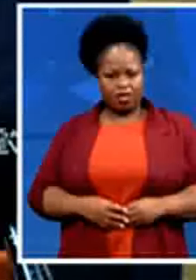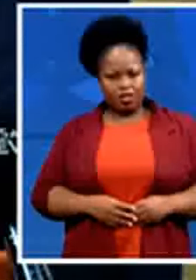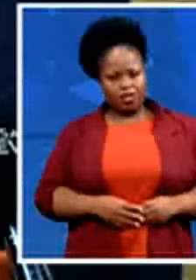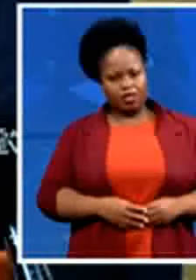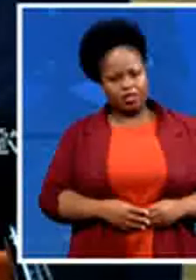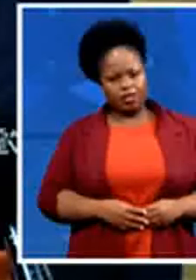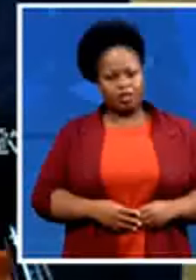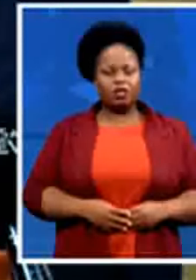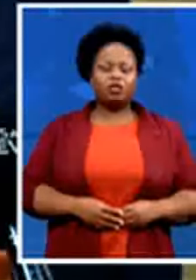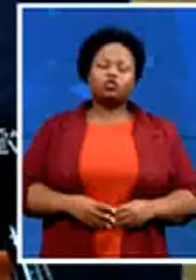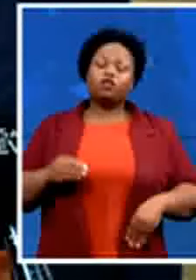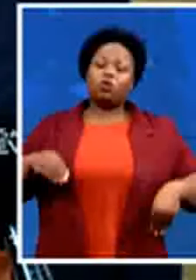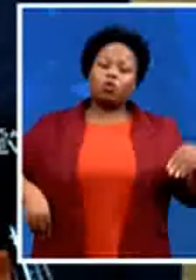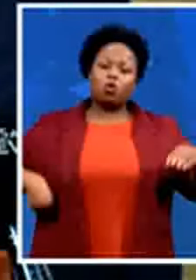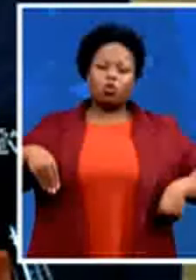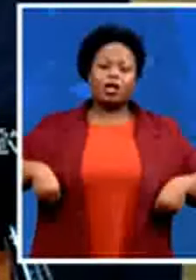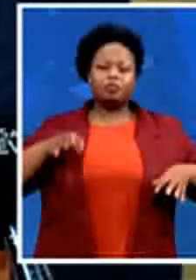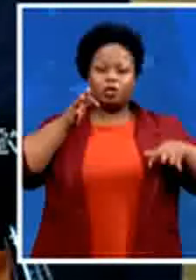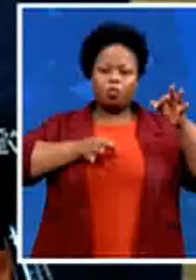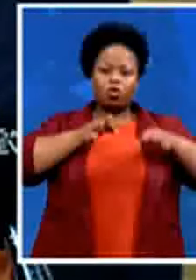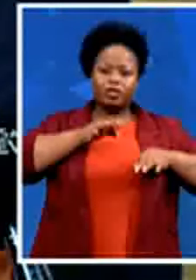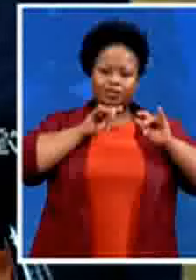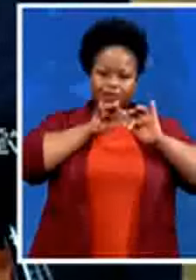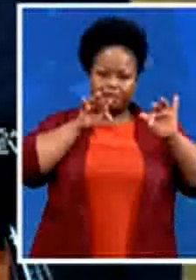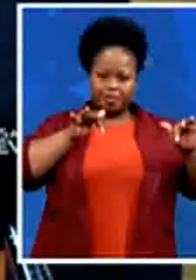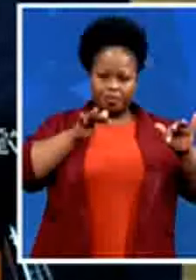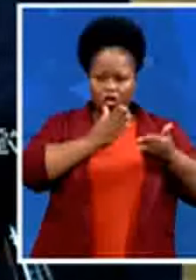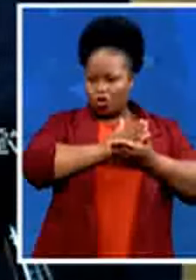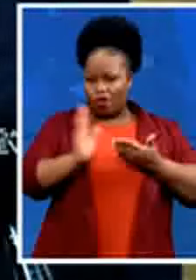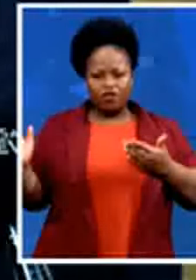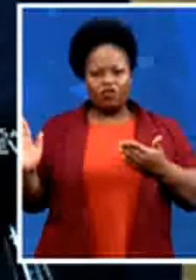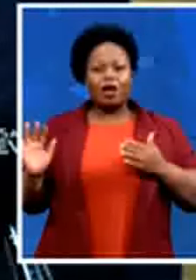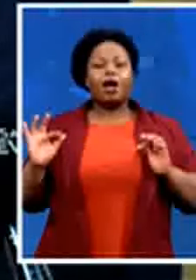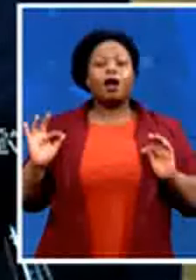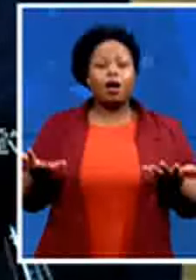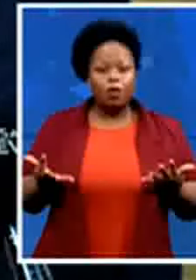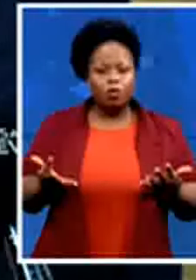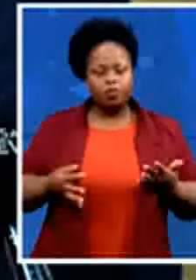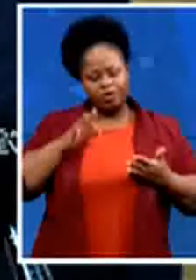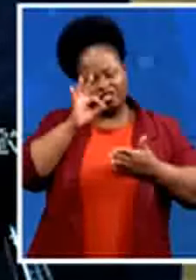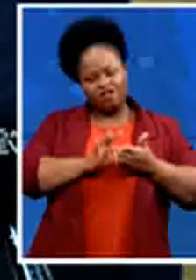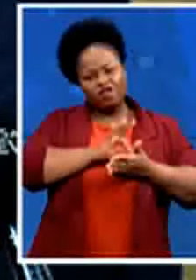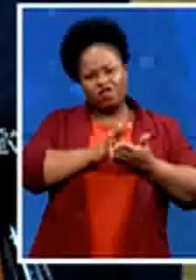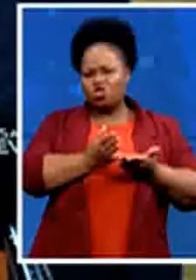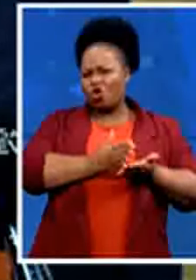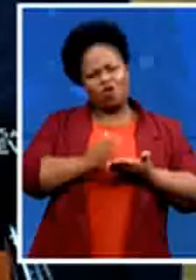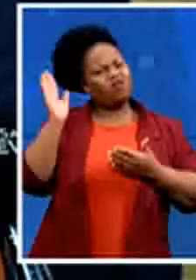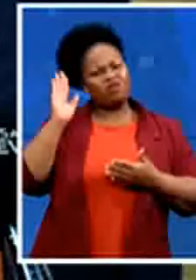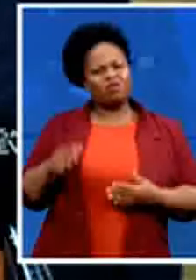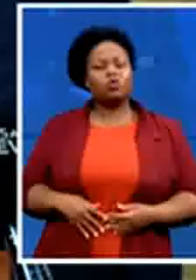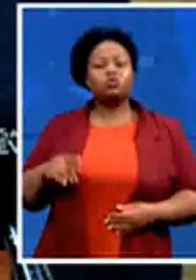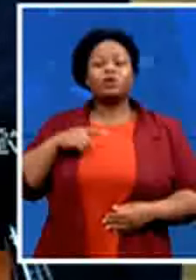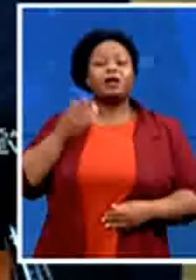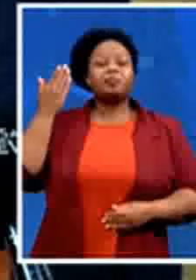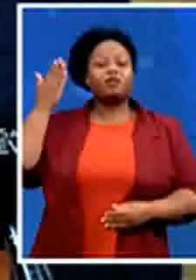is to vote them out they've been voted in so they need to be voted